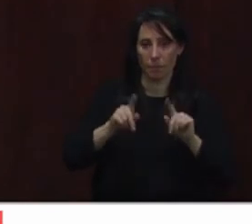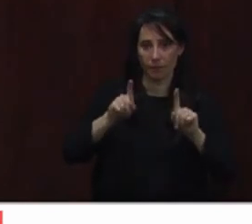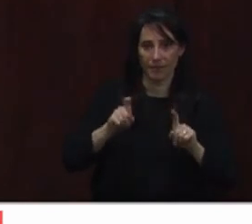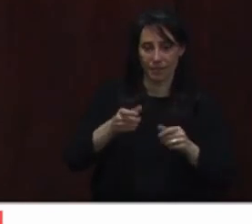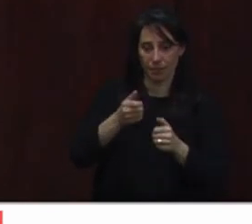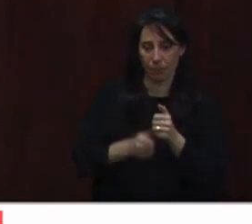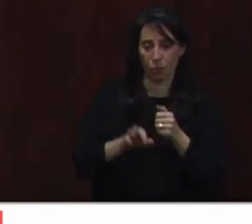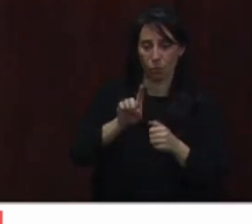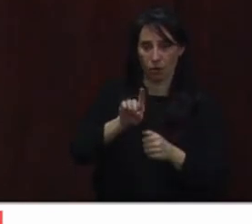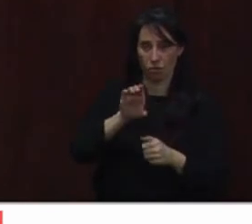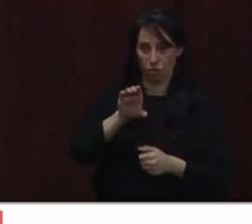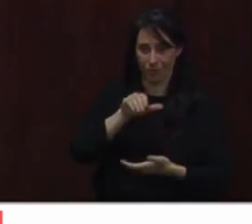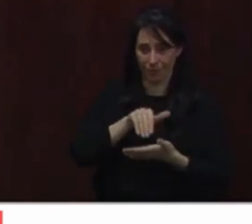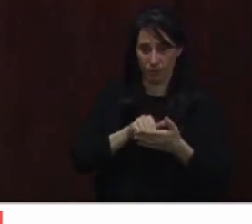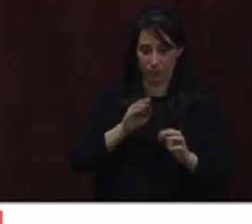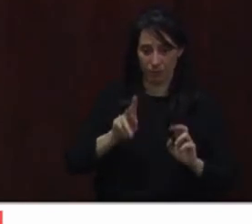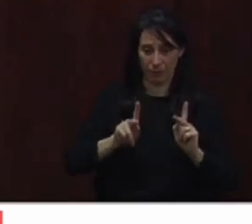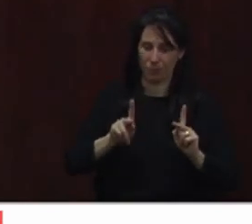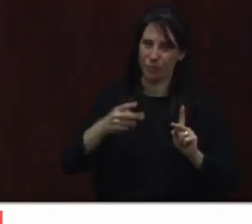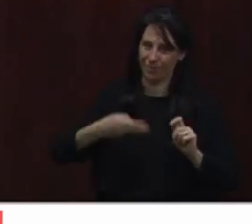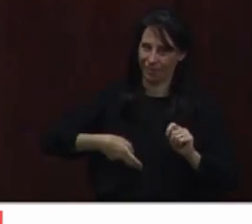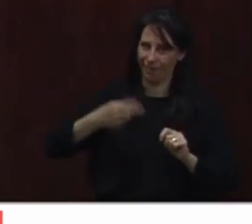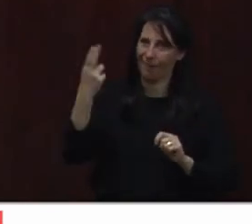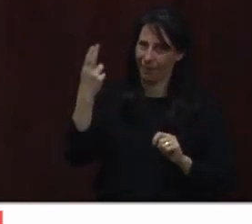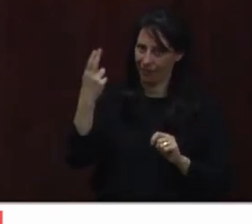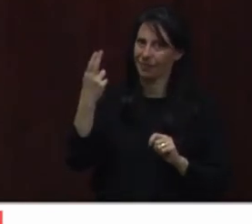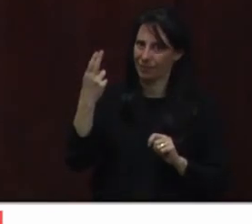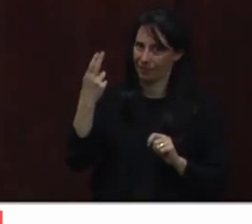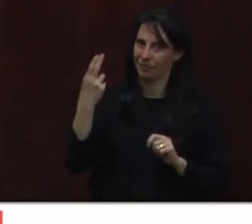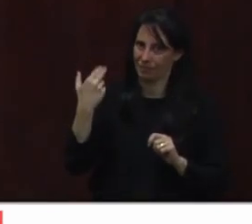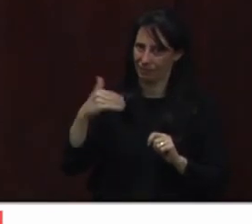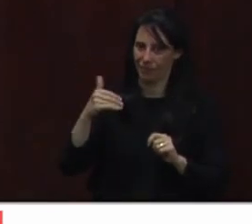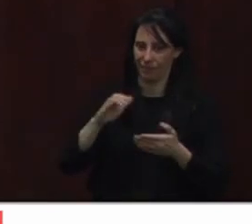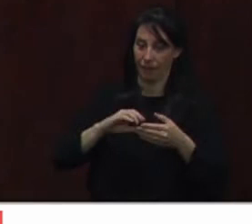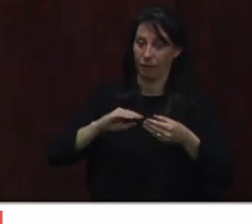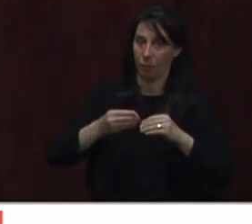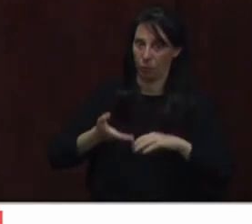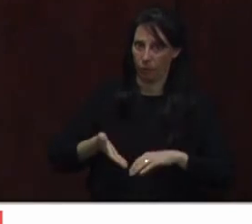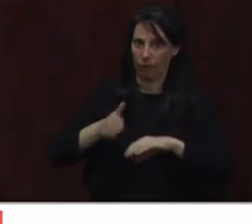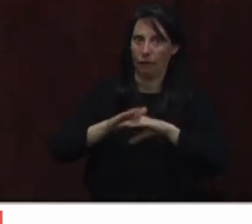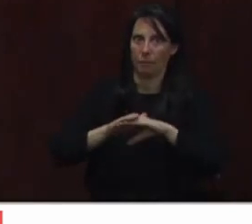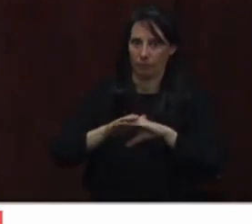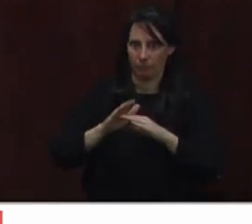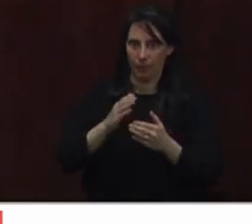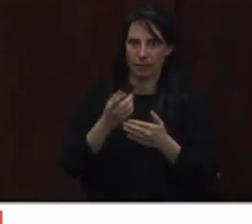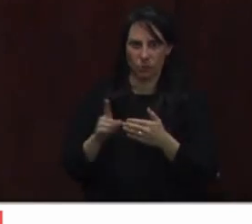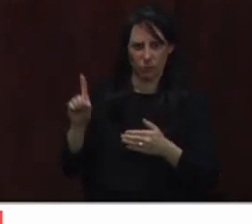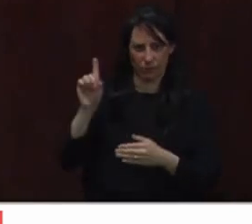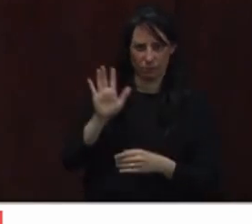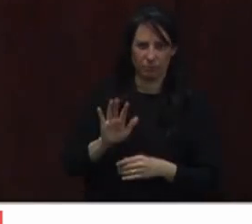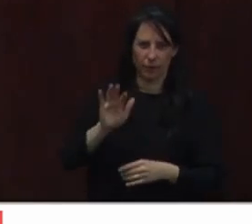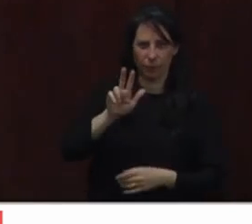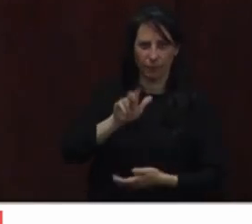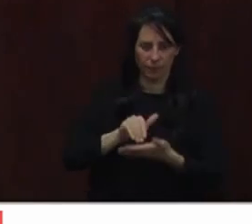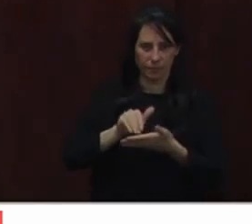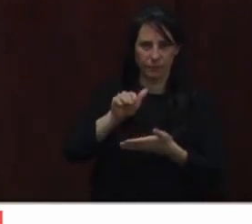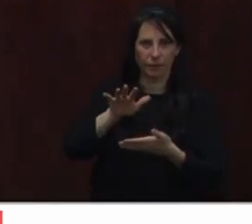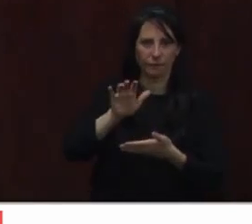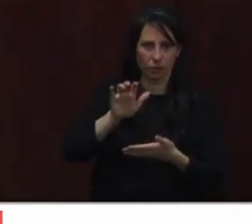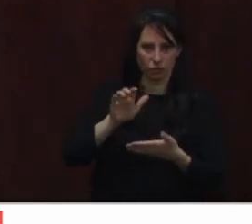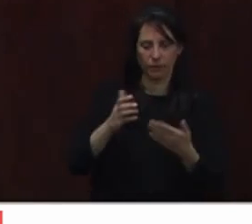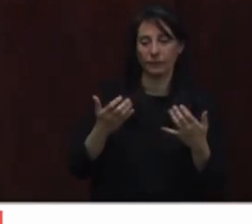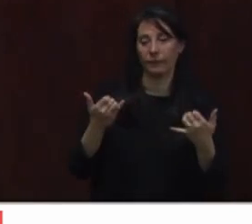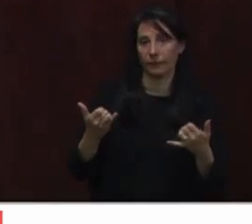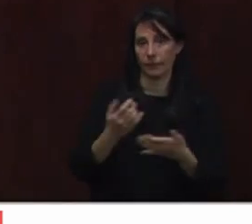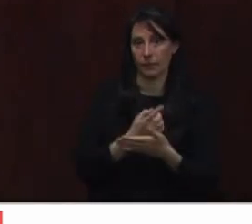to be high. That has been very consistent. It actually increased from last week. So last week it was around 3,500. This week